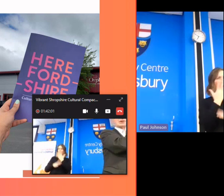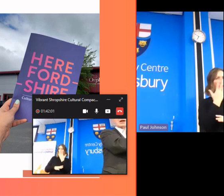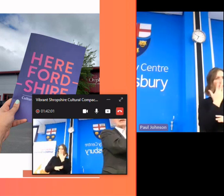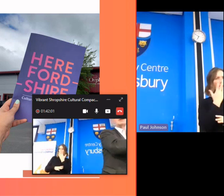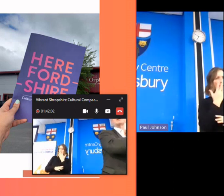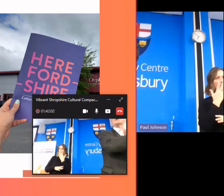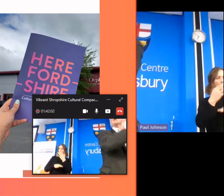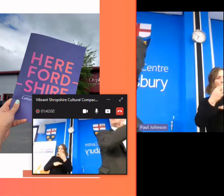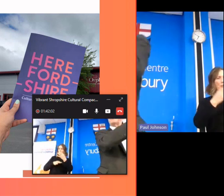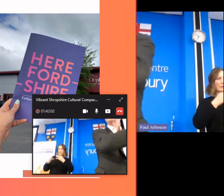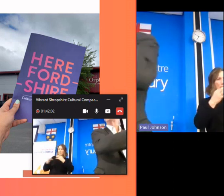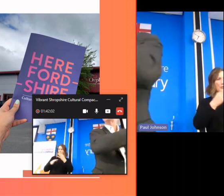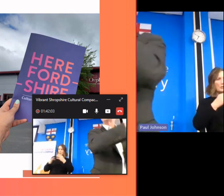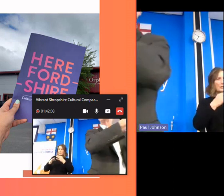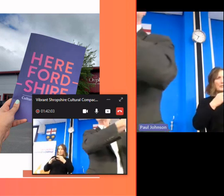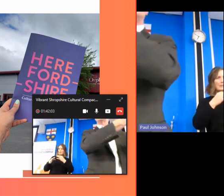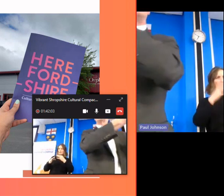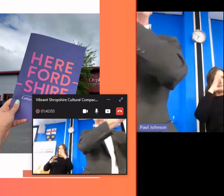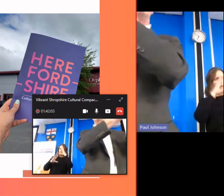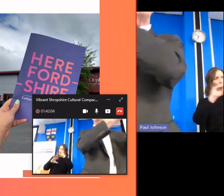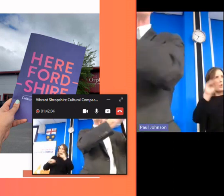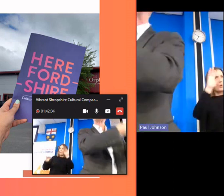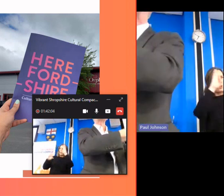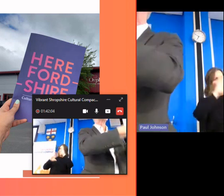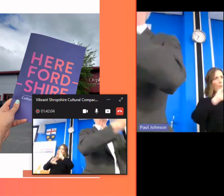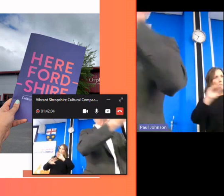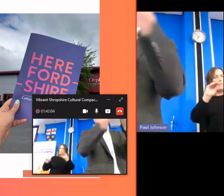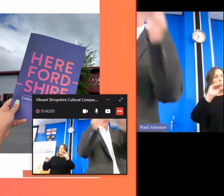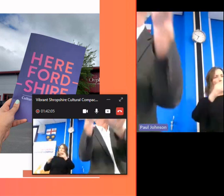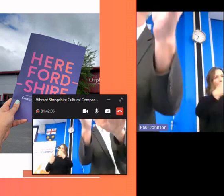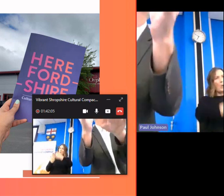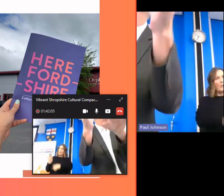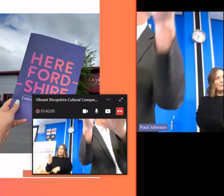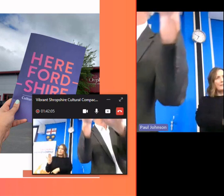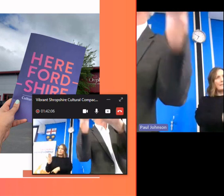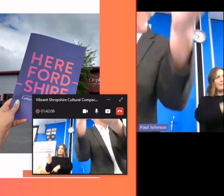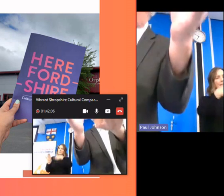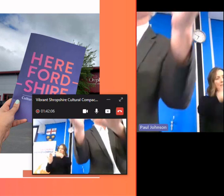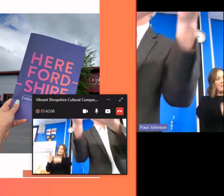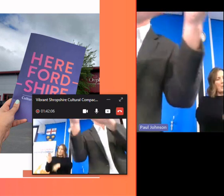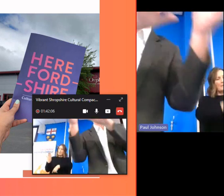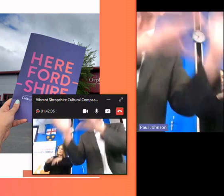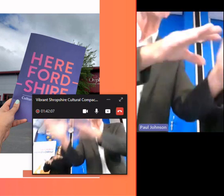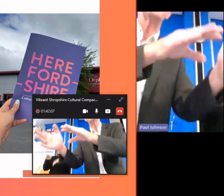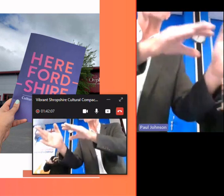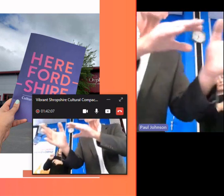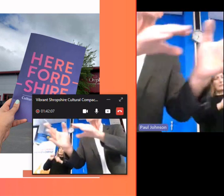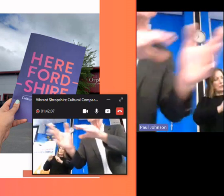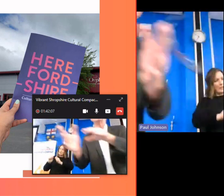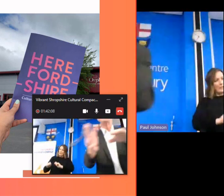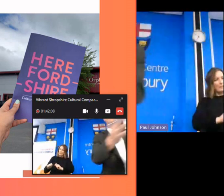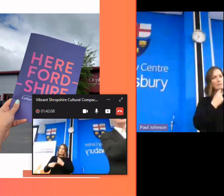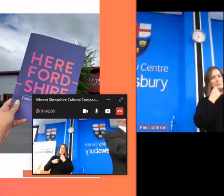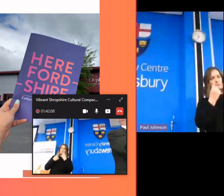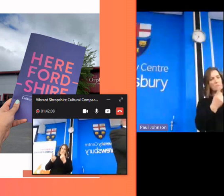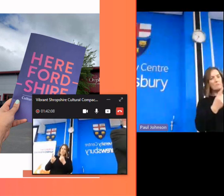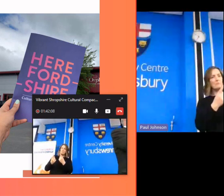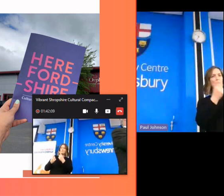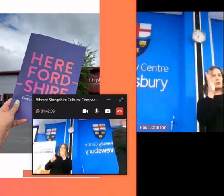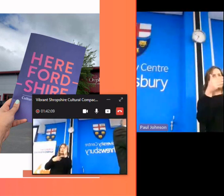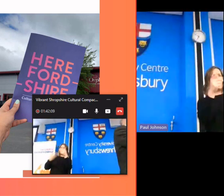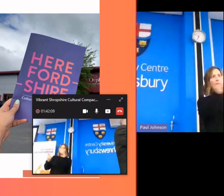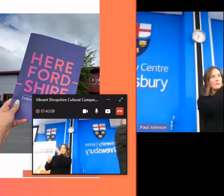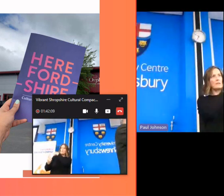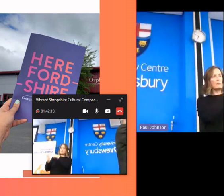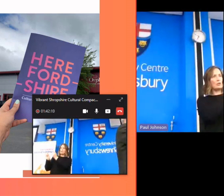and strategy and informing um policy and trying to suggest improvements to services or should